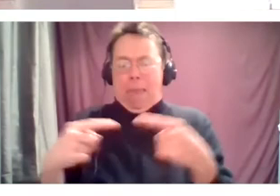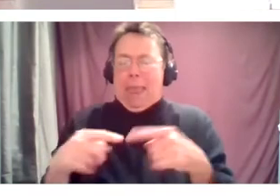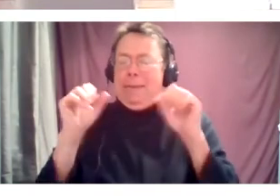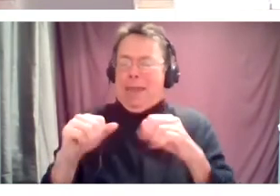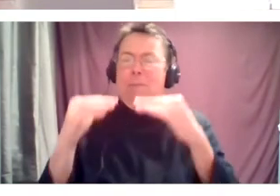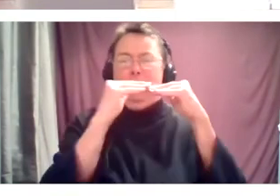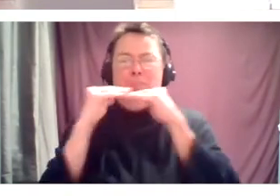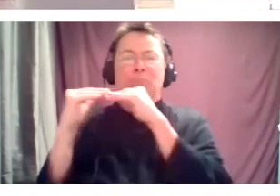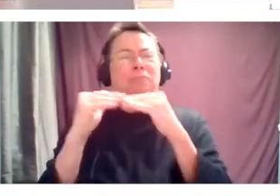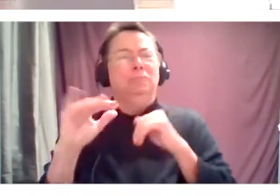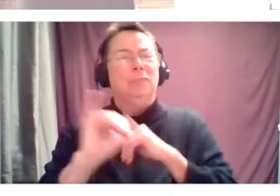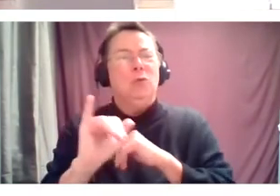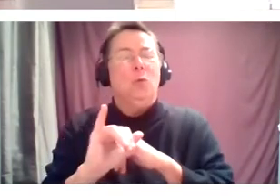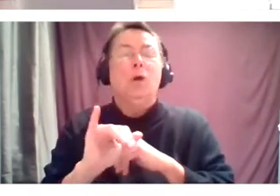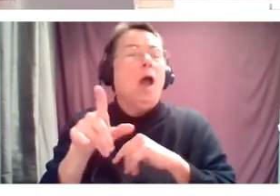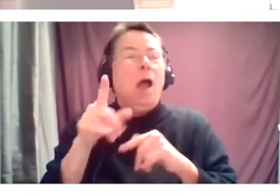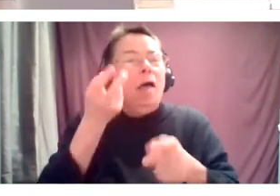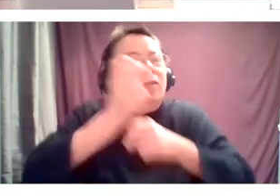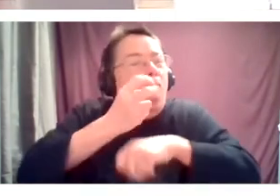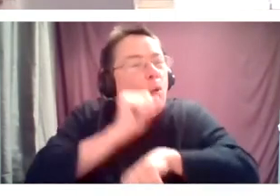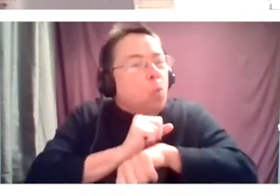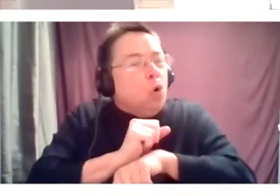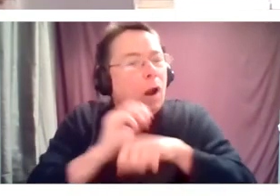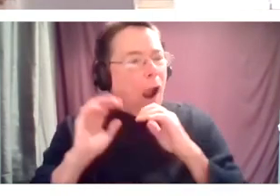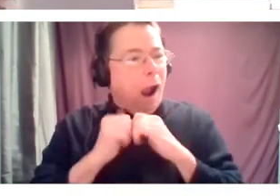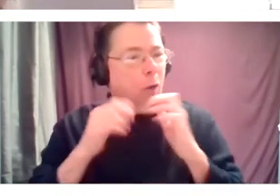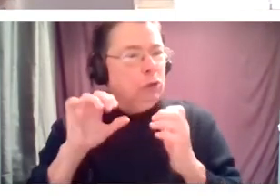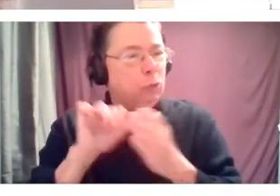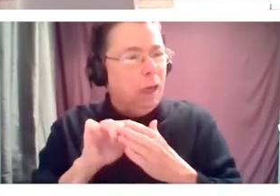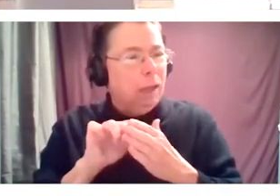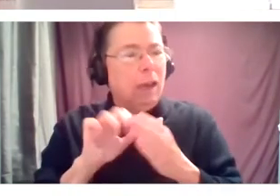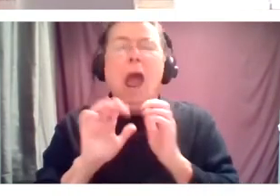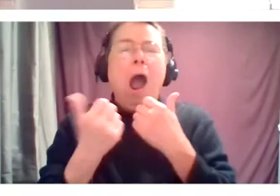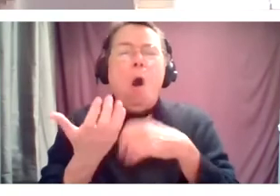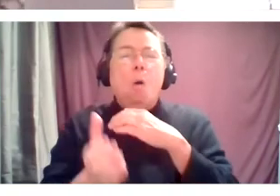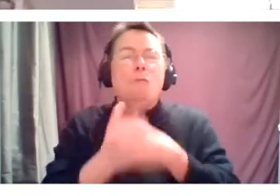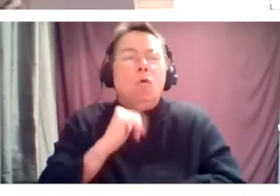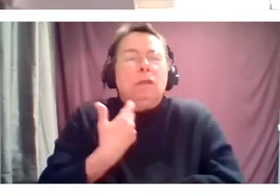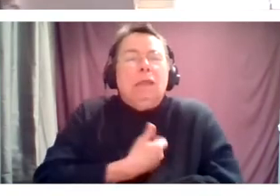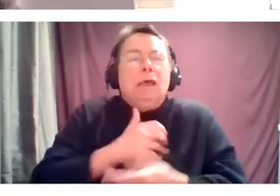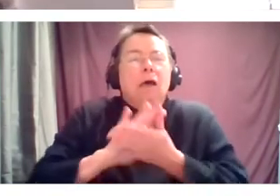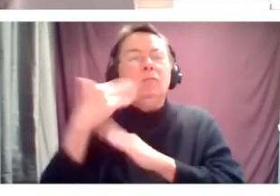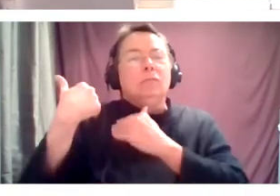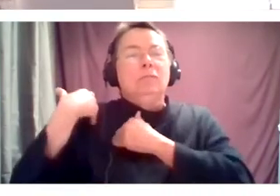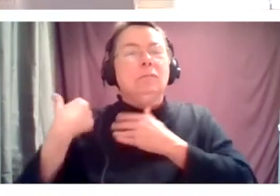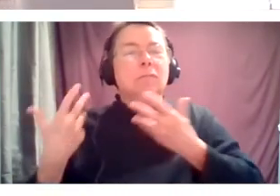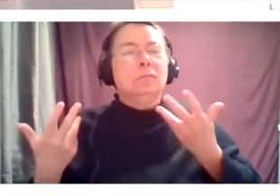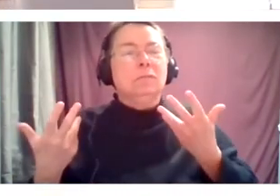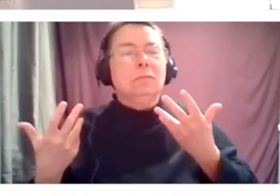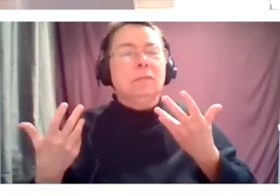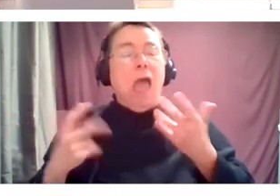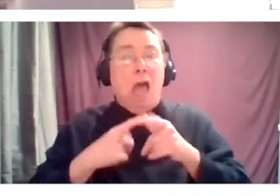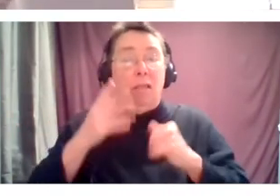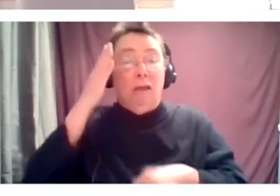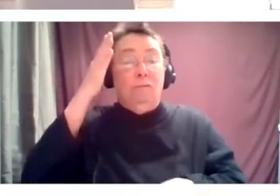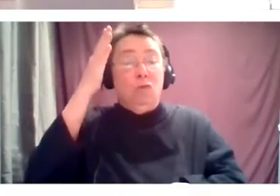doing that hard work, um, and holding ourselves accountable? And I think like, as we look at the future, we are saying all of these things,